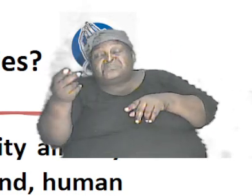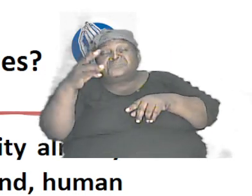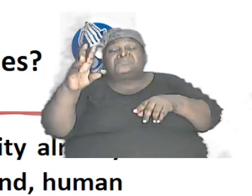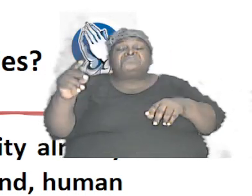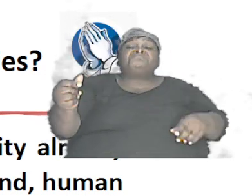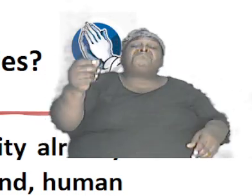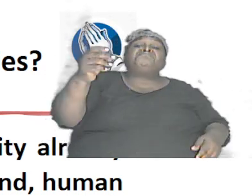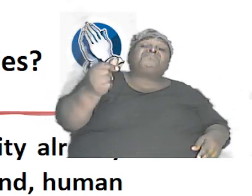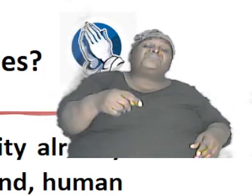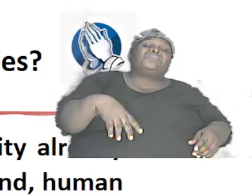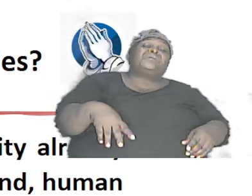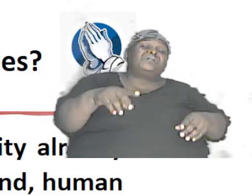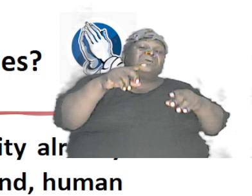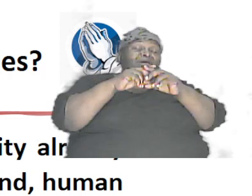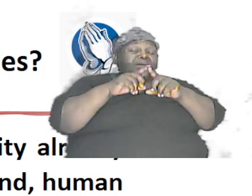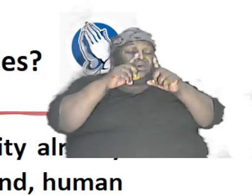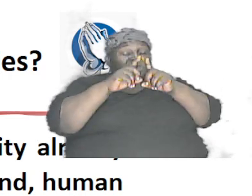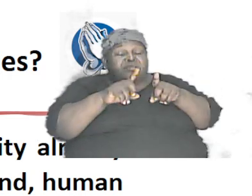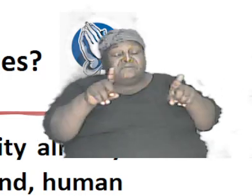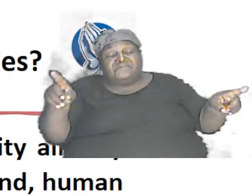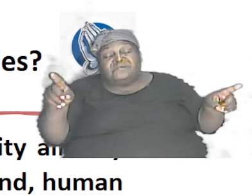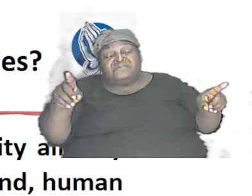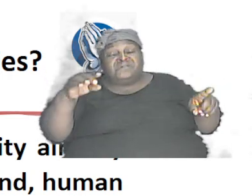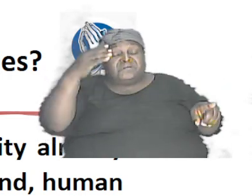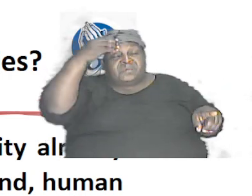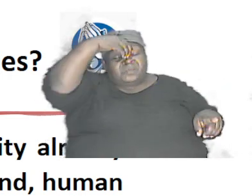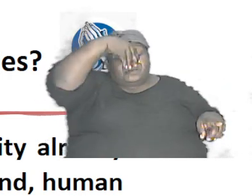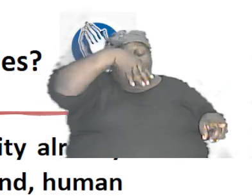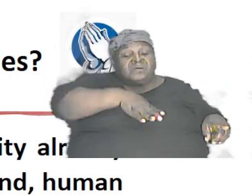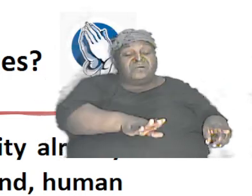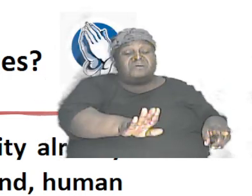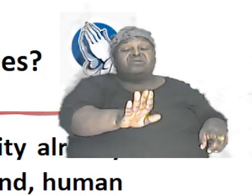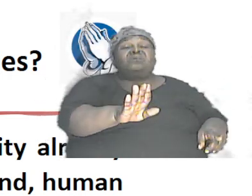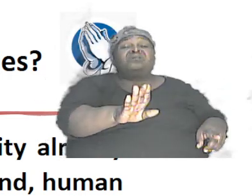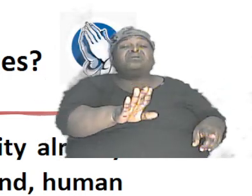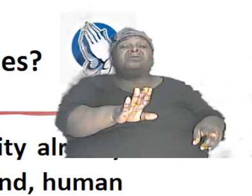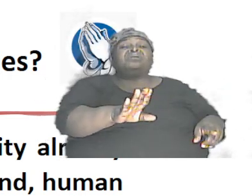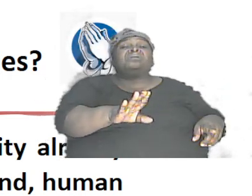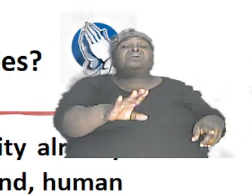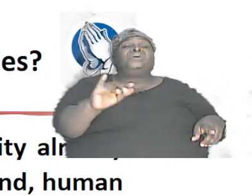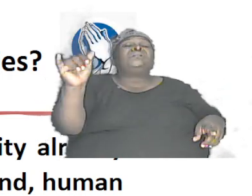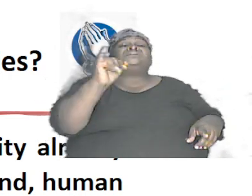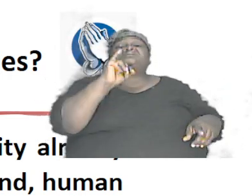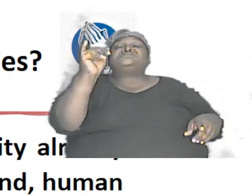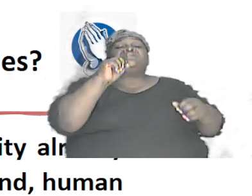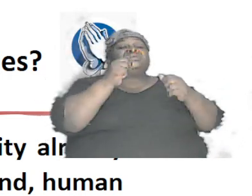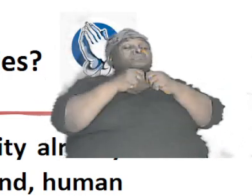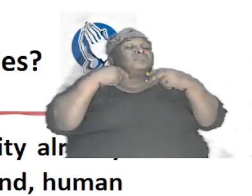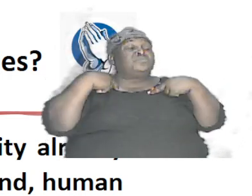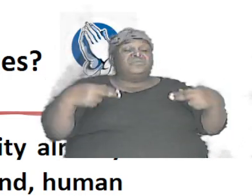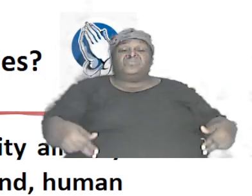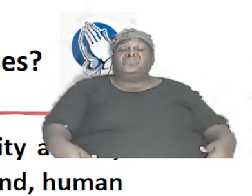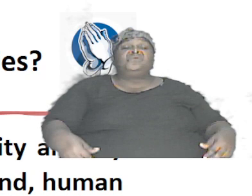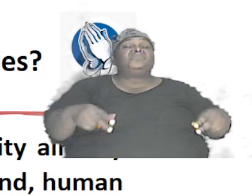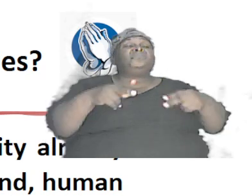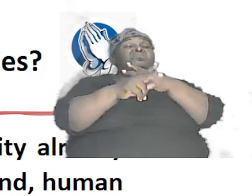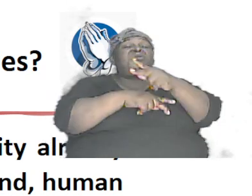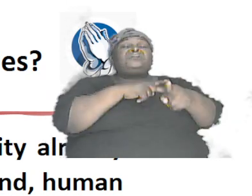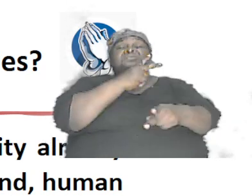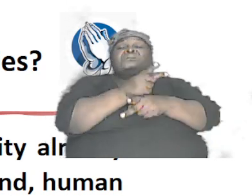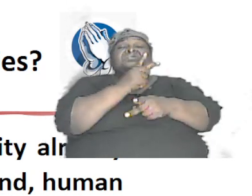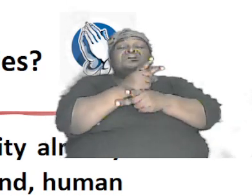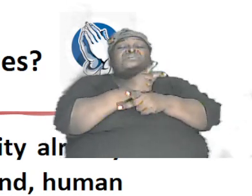you have different looking elephants in terms of after their kind and the same thing with the humankind the